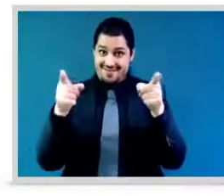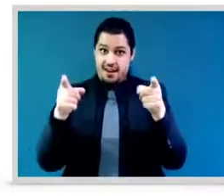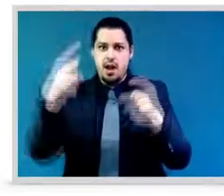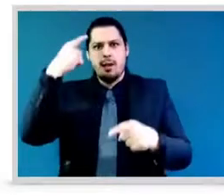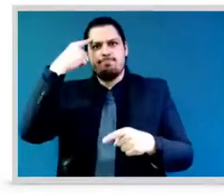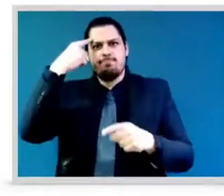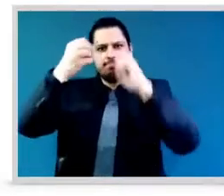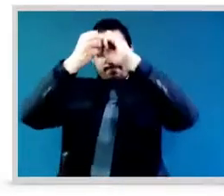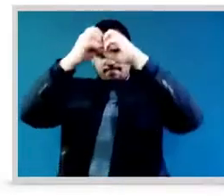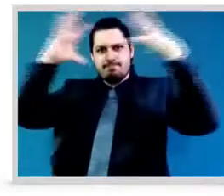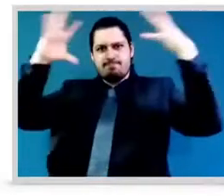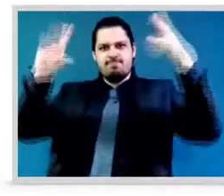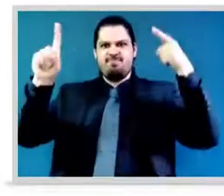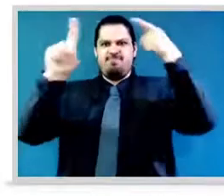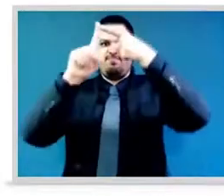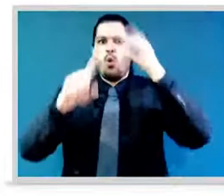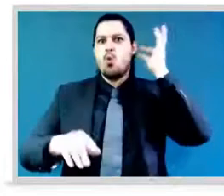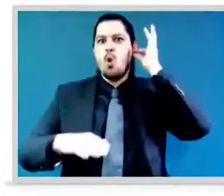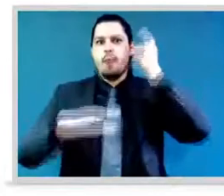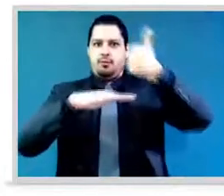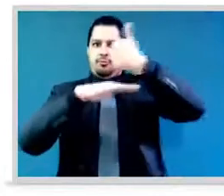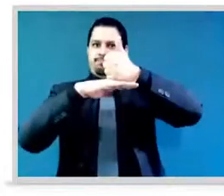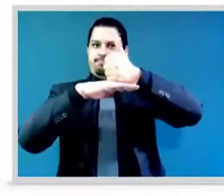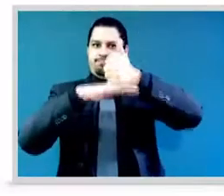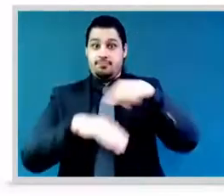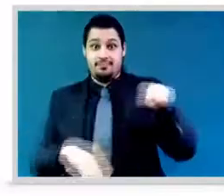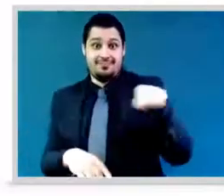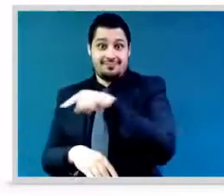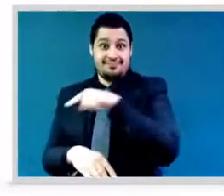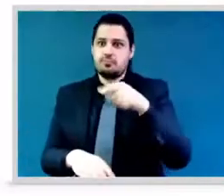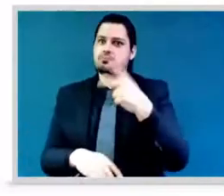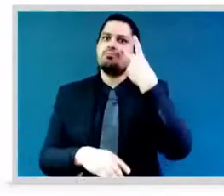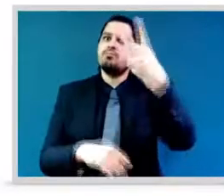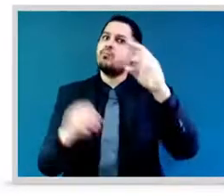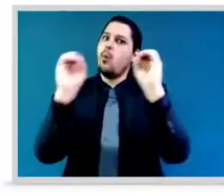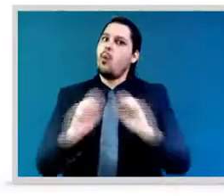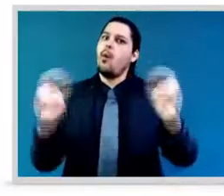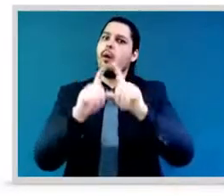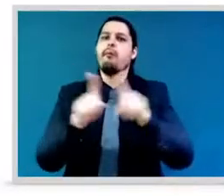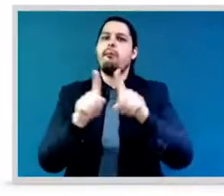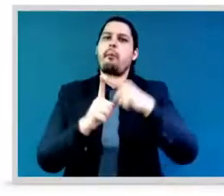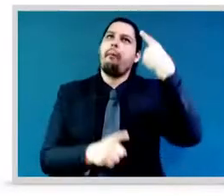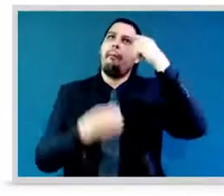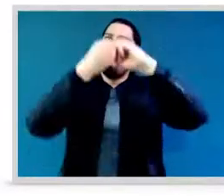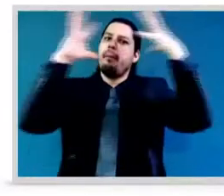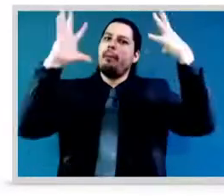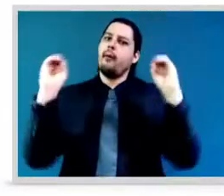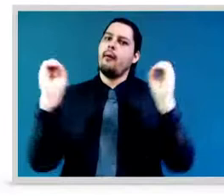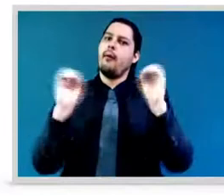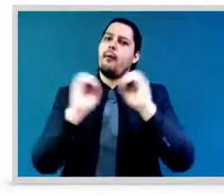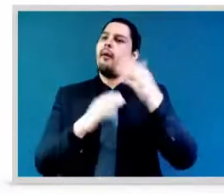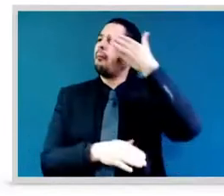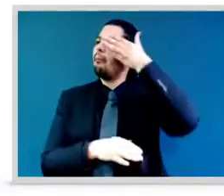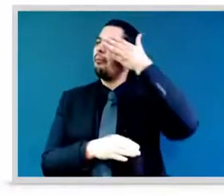after beijing so with that i'd like to kick off our panel um this is a